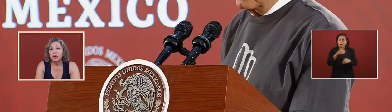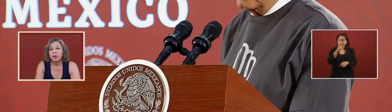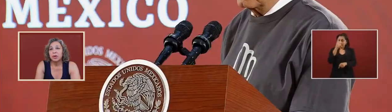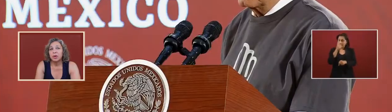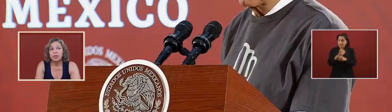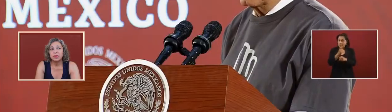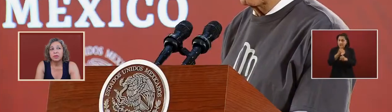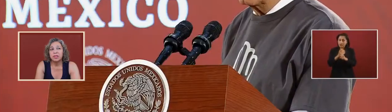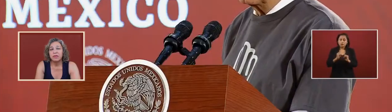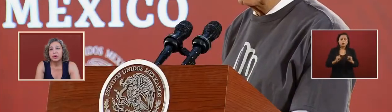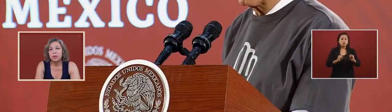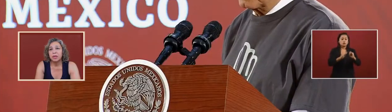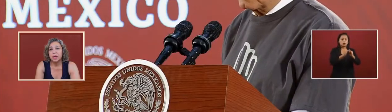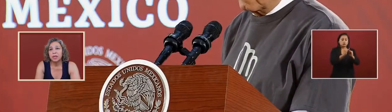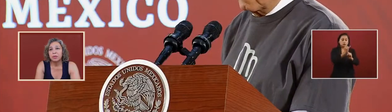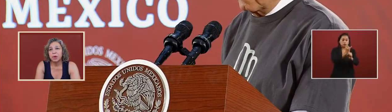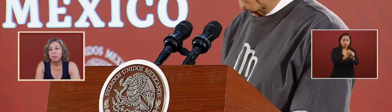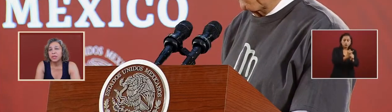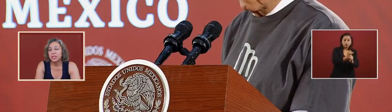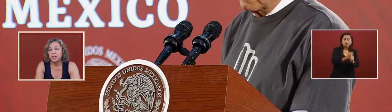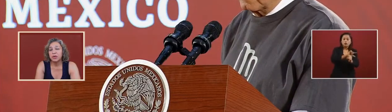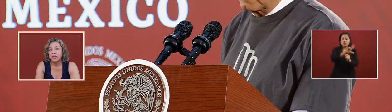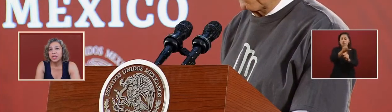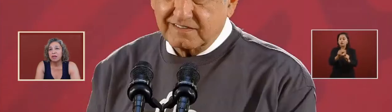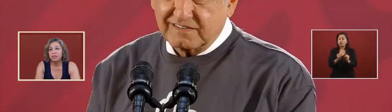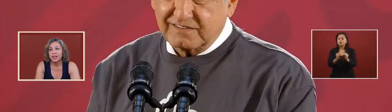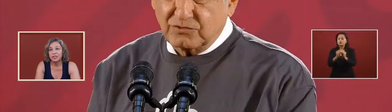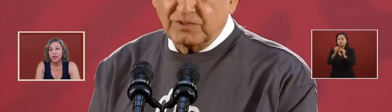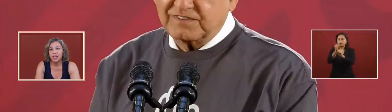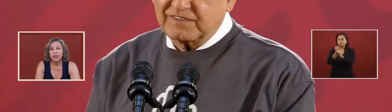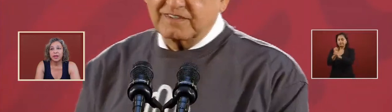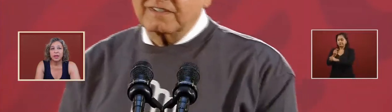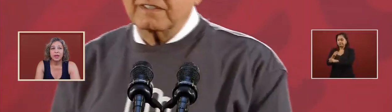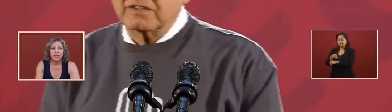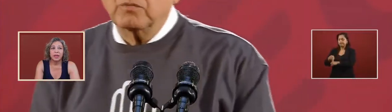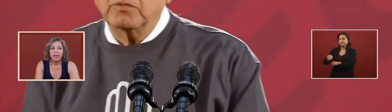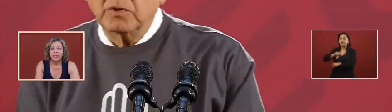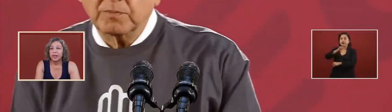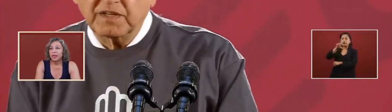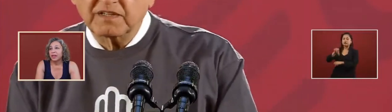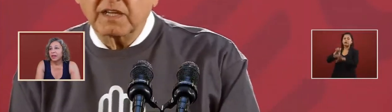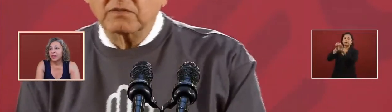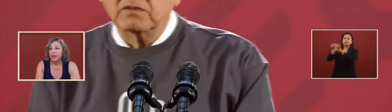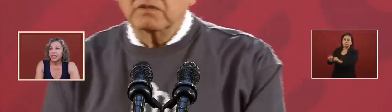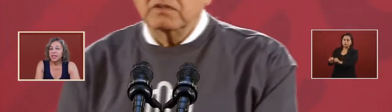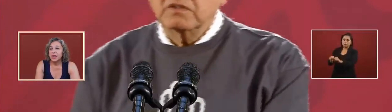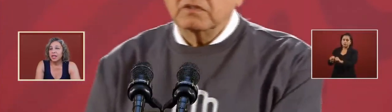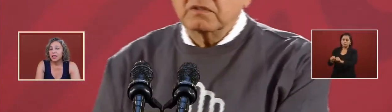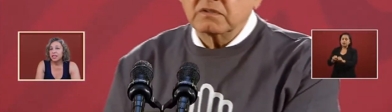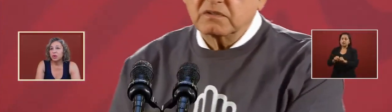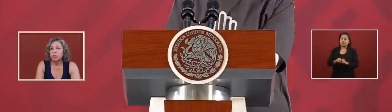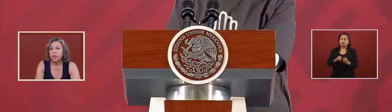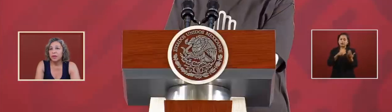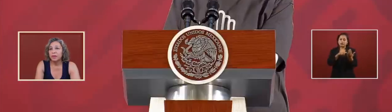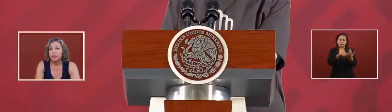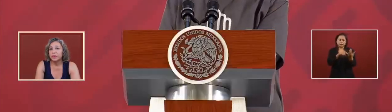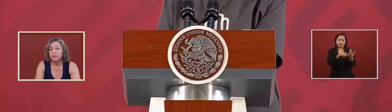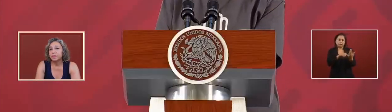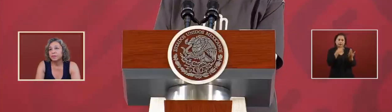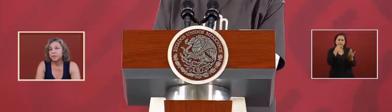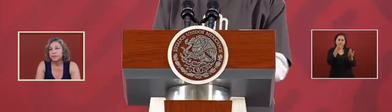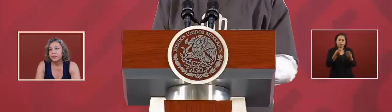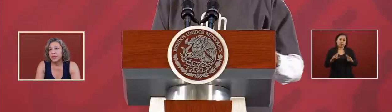going through several departments no it's not fast track it's not like they told me